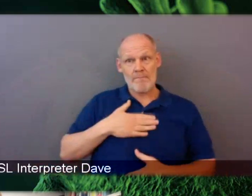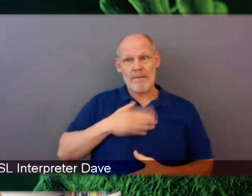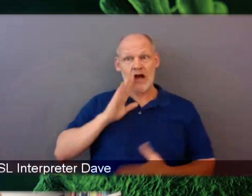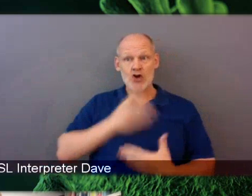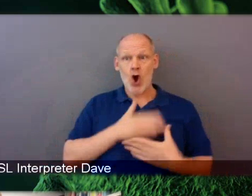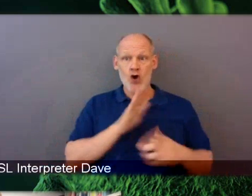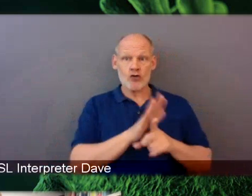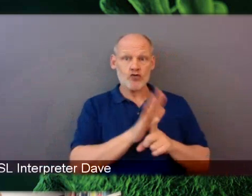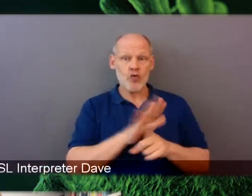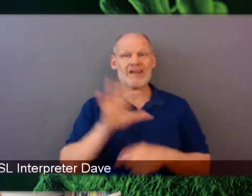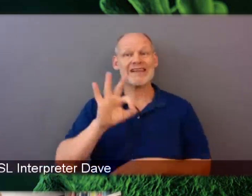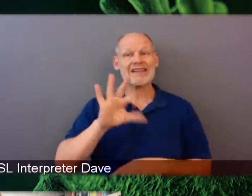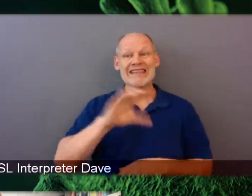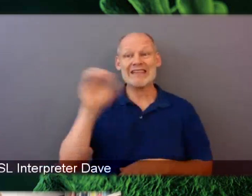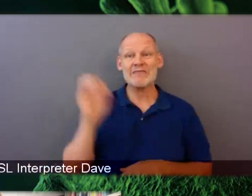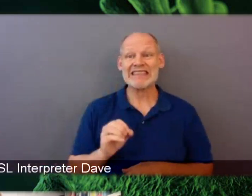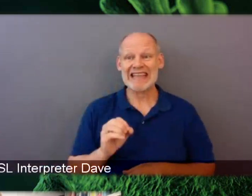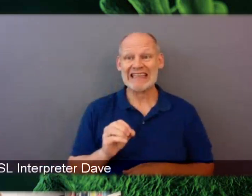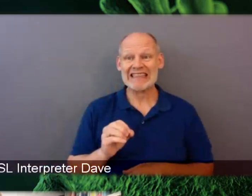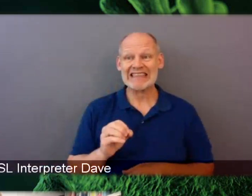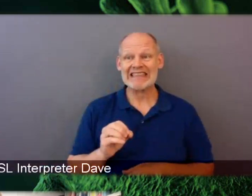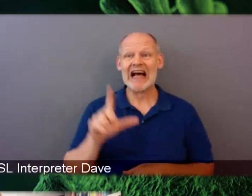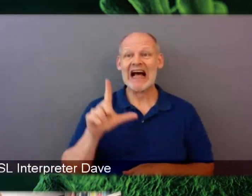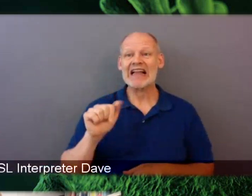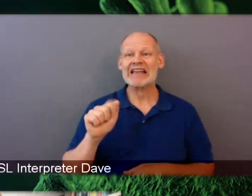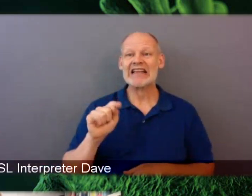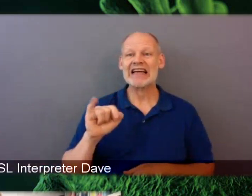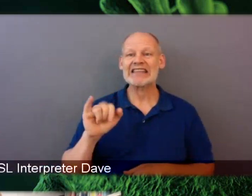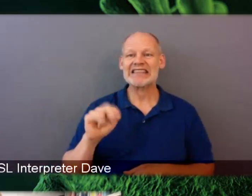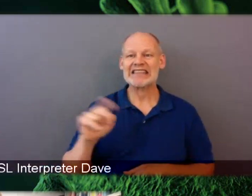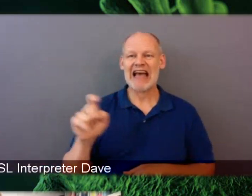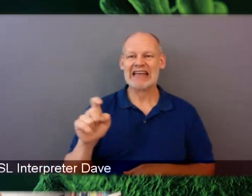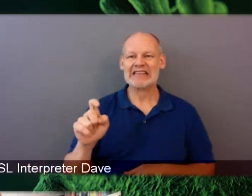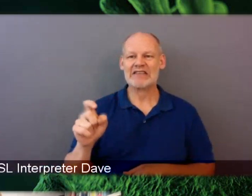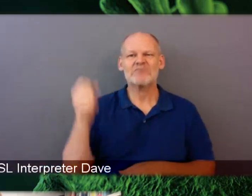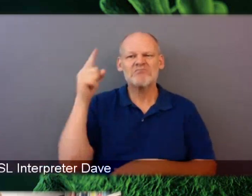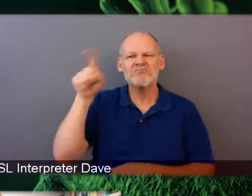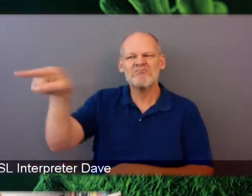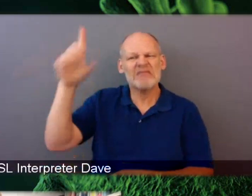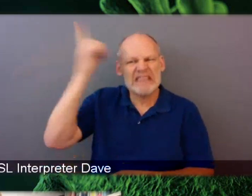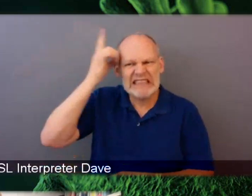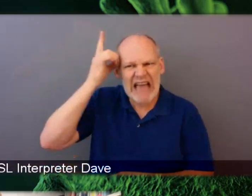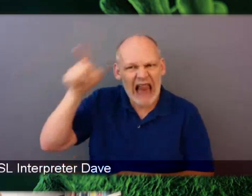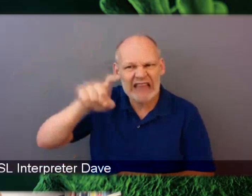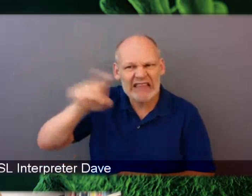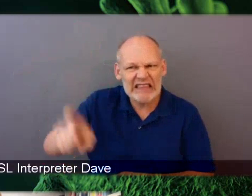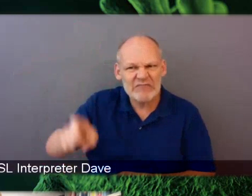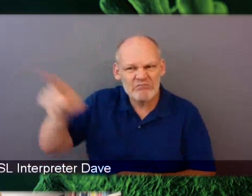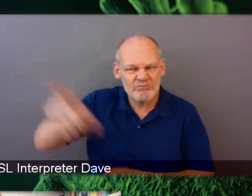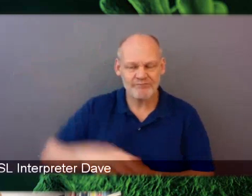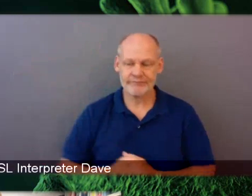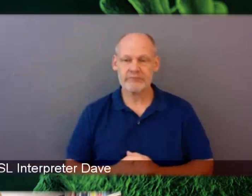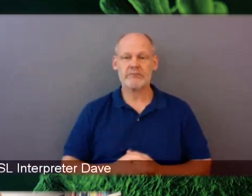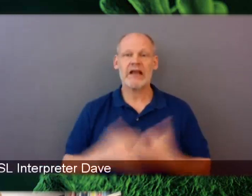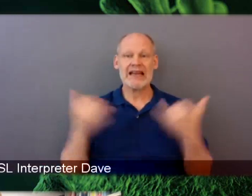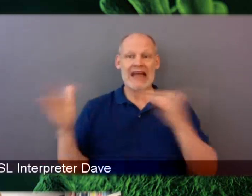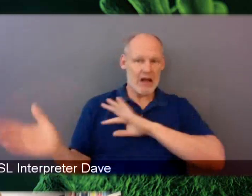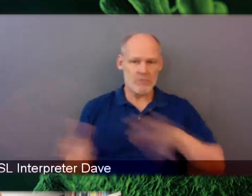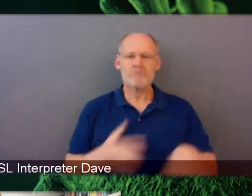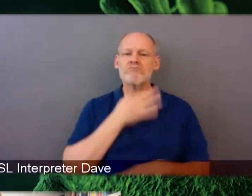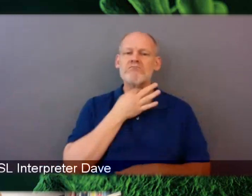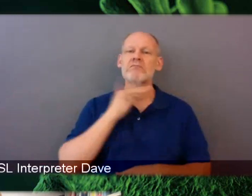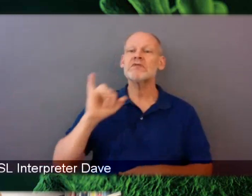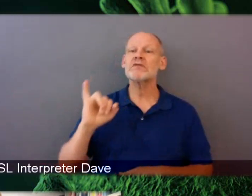school in inner city Dallas. So Jean, I guess the first question for you is our portfolio of science